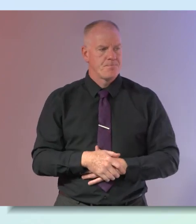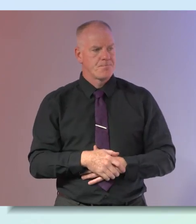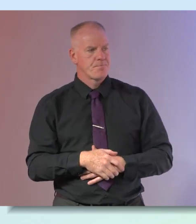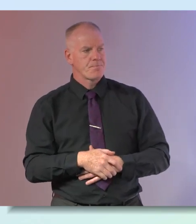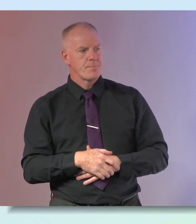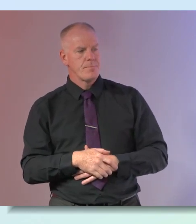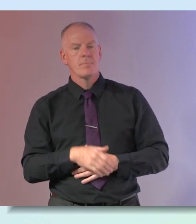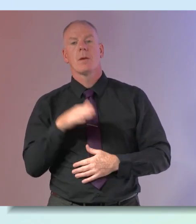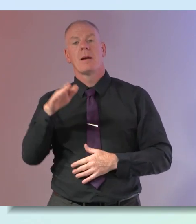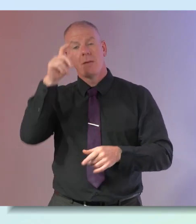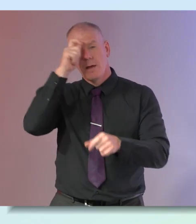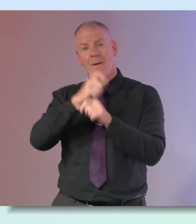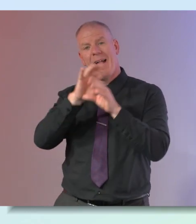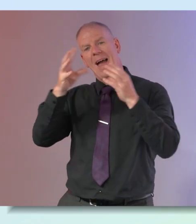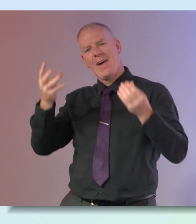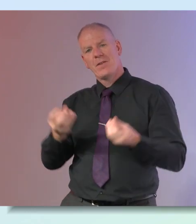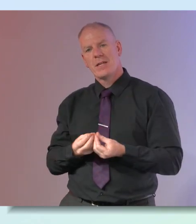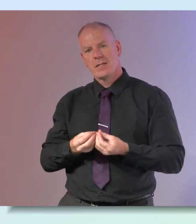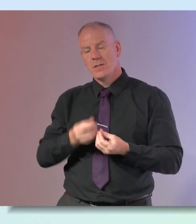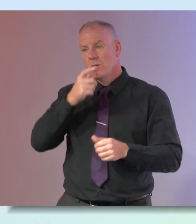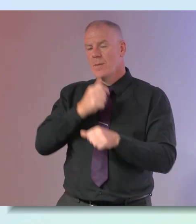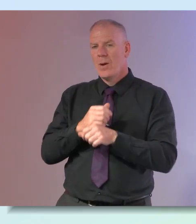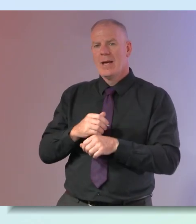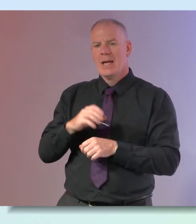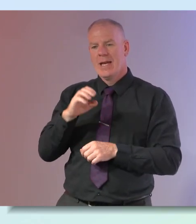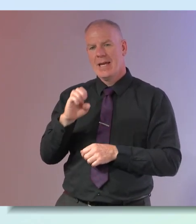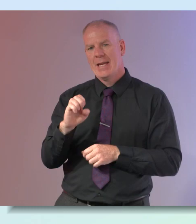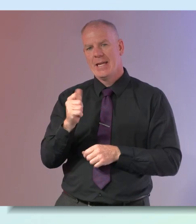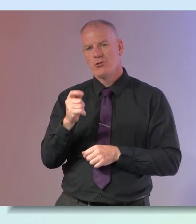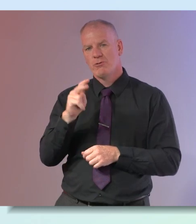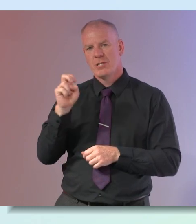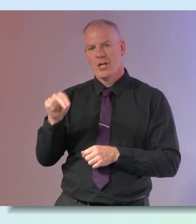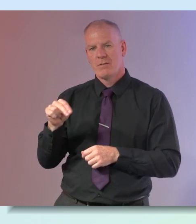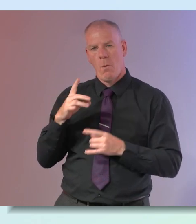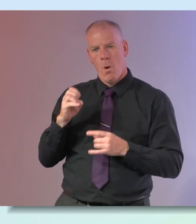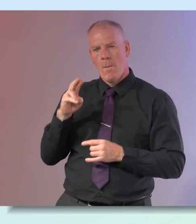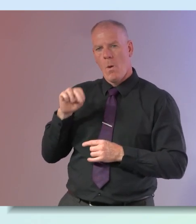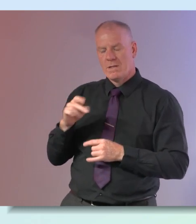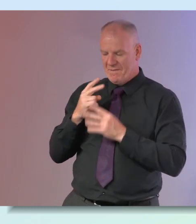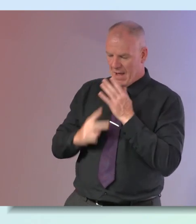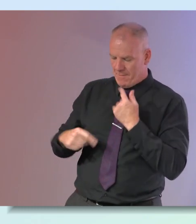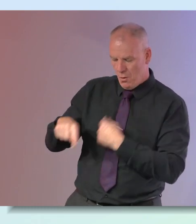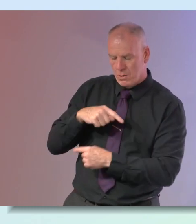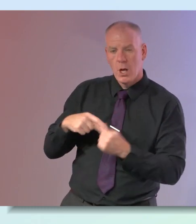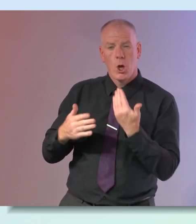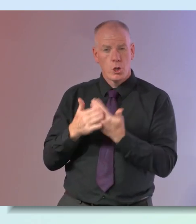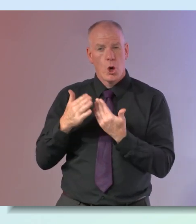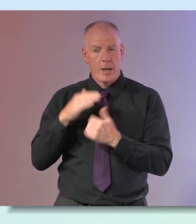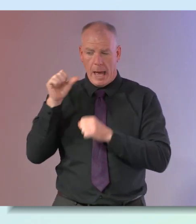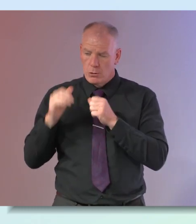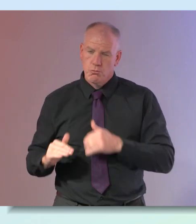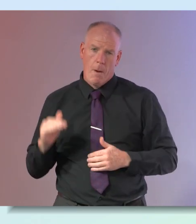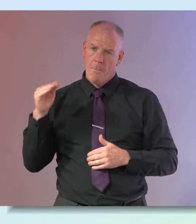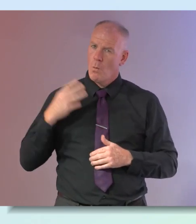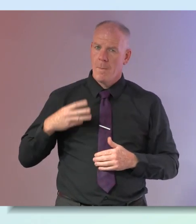think about everything about estrogen which is so valuable to us and all through our young adult lives